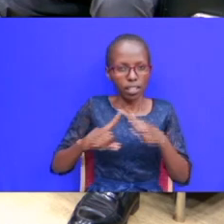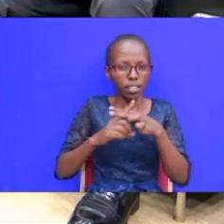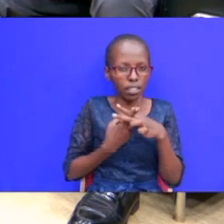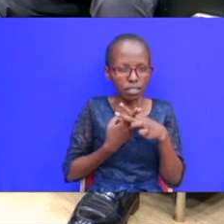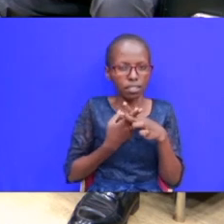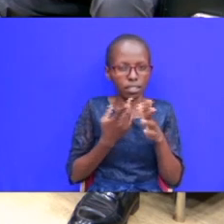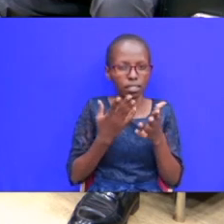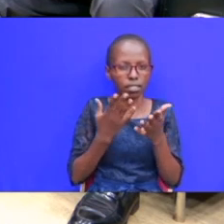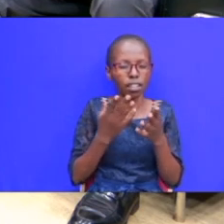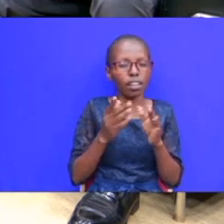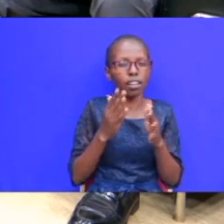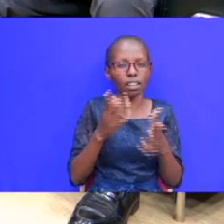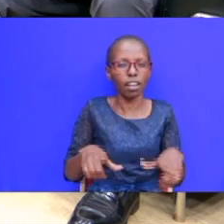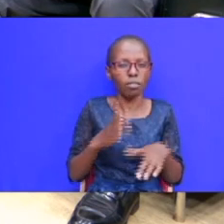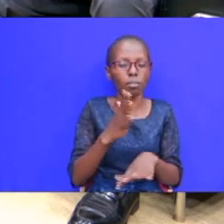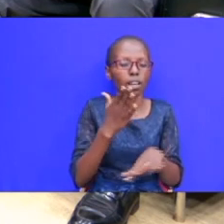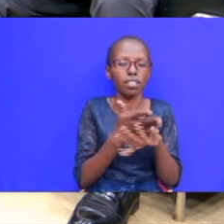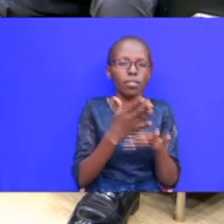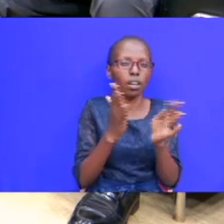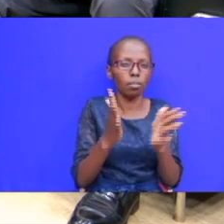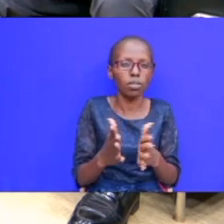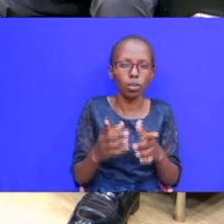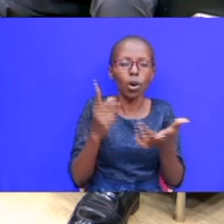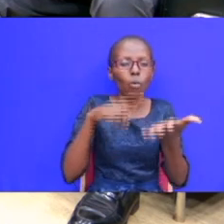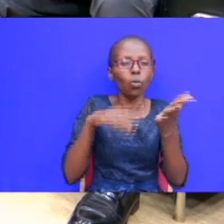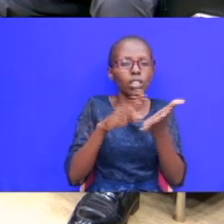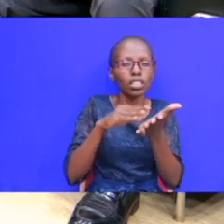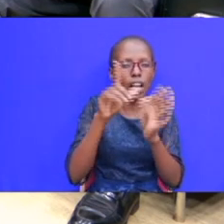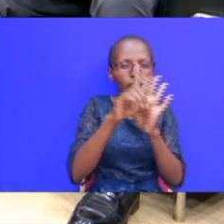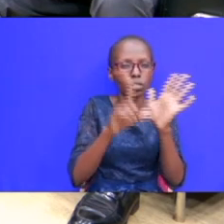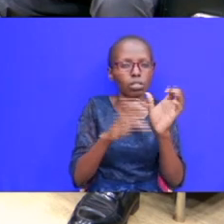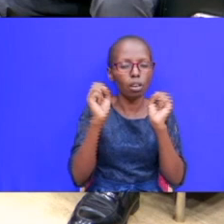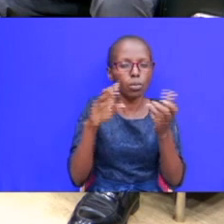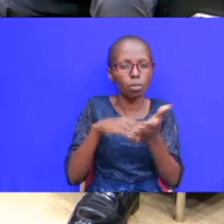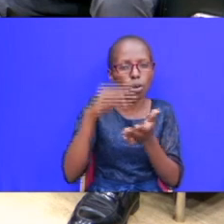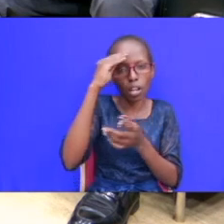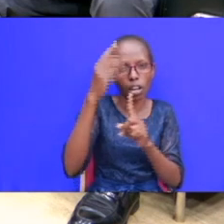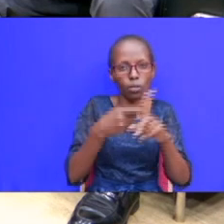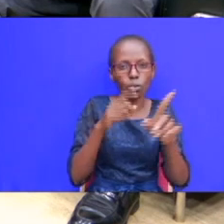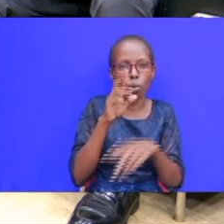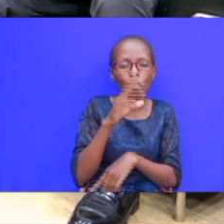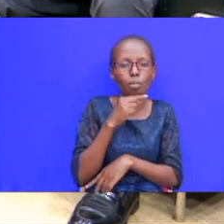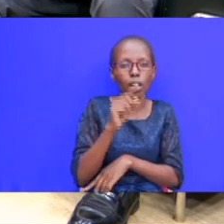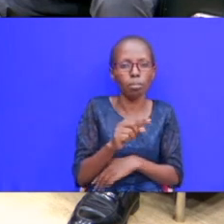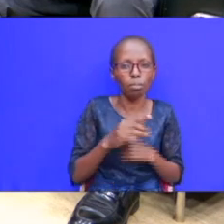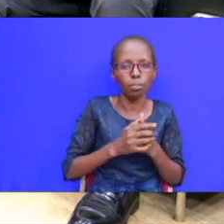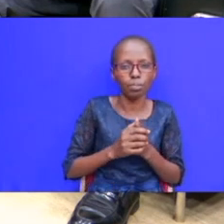dysfunctional family what lessons of life can we learn from him even in our lives when our family seems dysfunctional